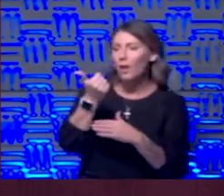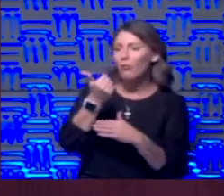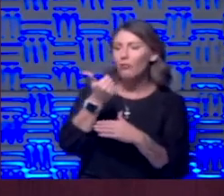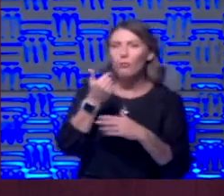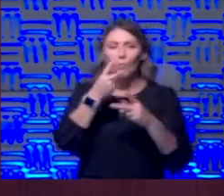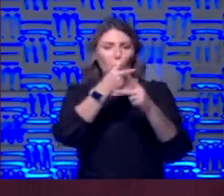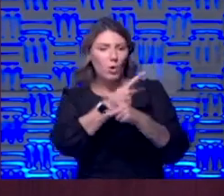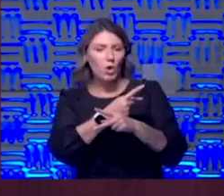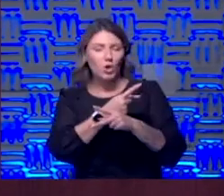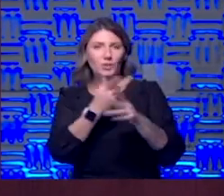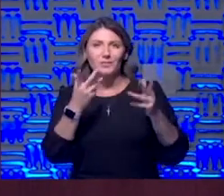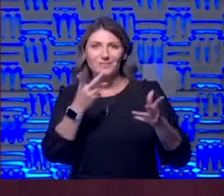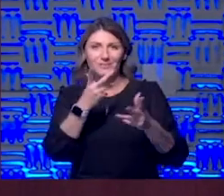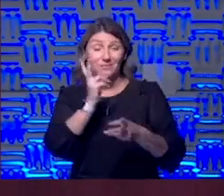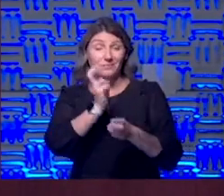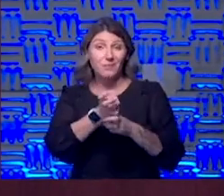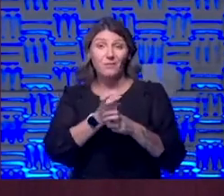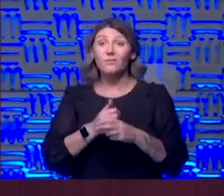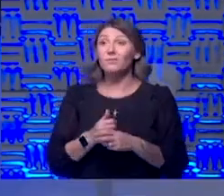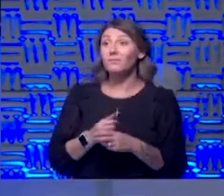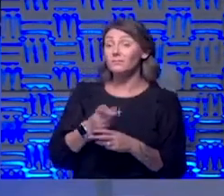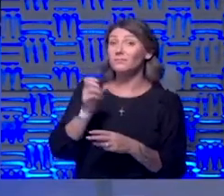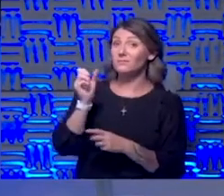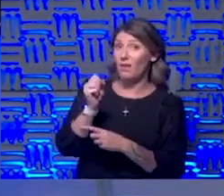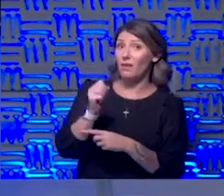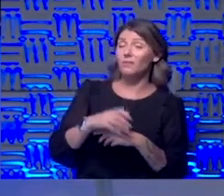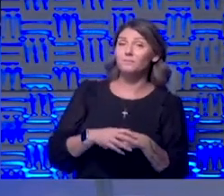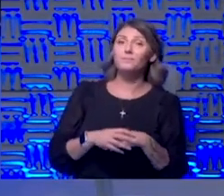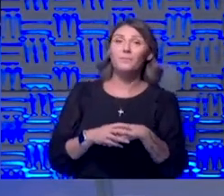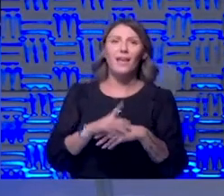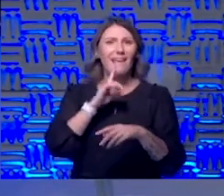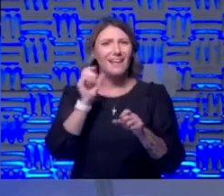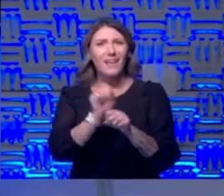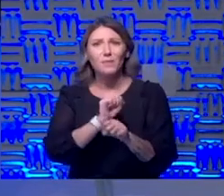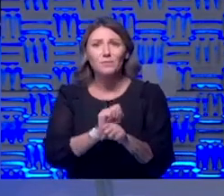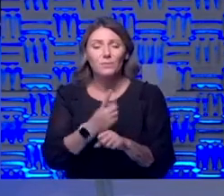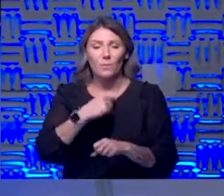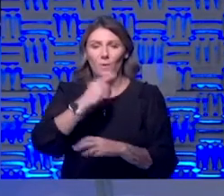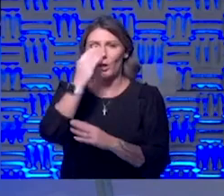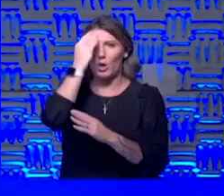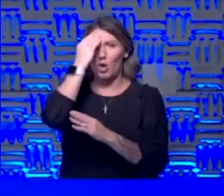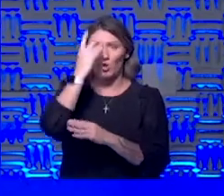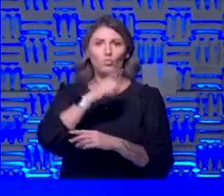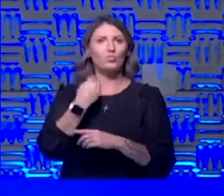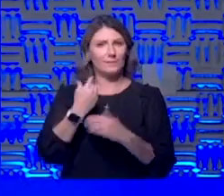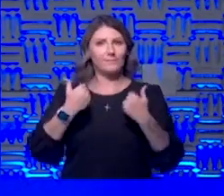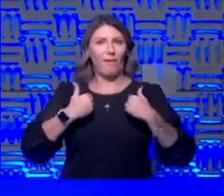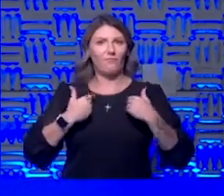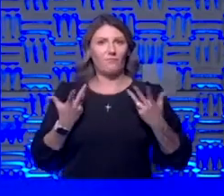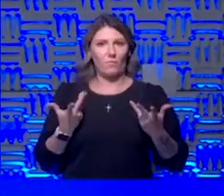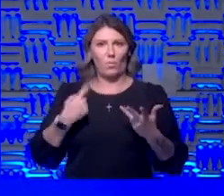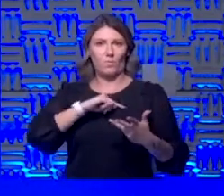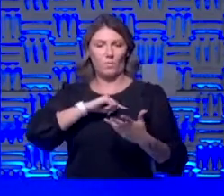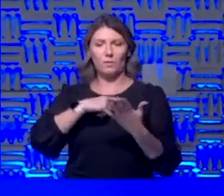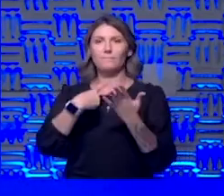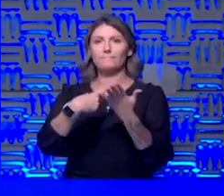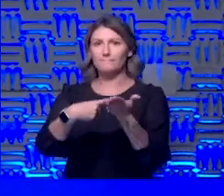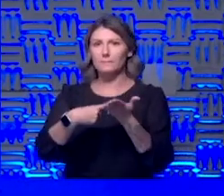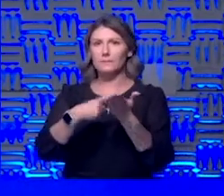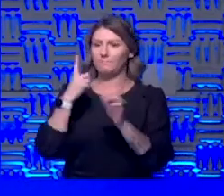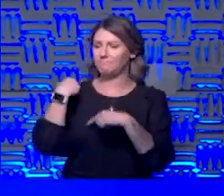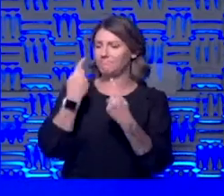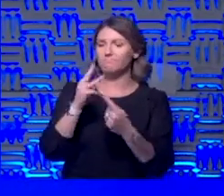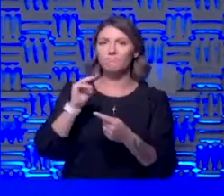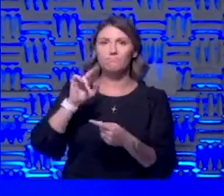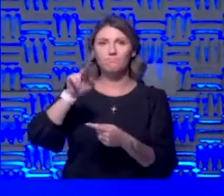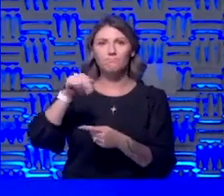and who is not doing yeah what do you say about that yeah absolutely we know that there are those risk factors and we've talked about them since march